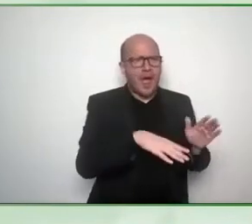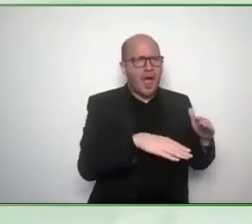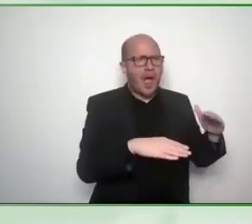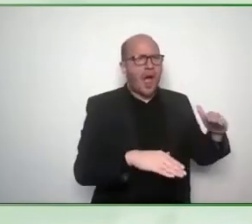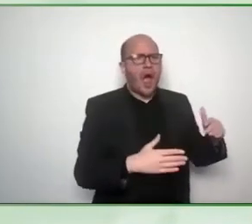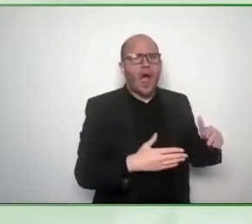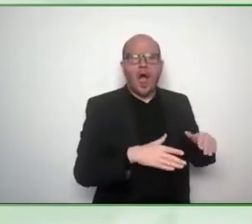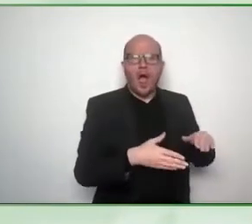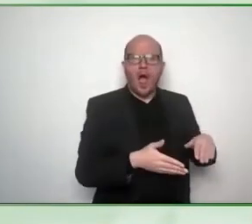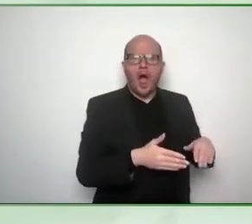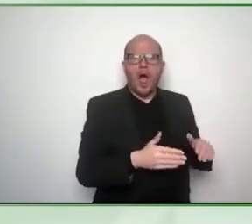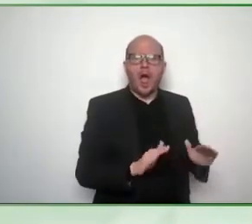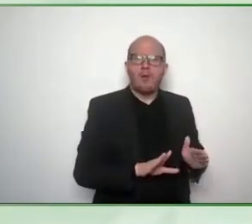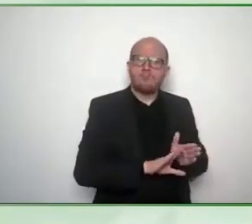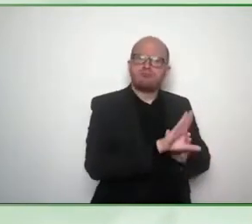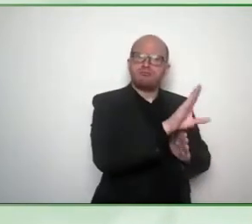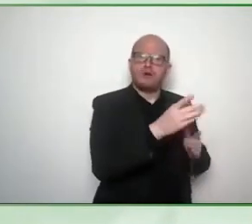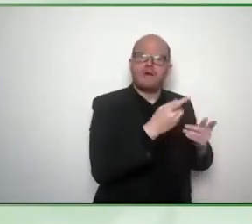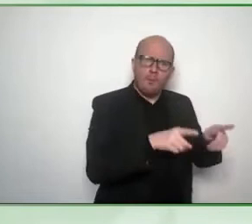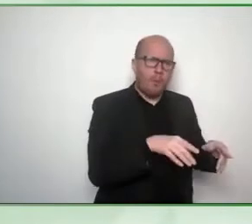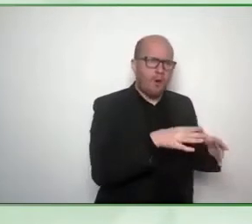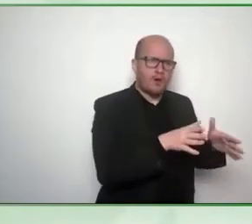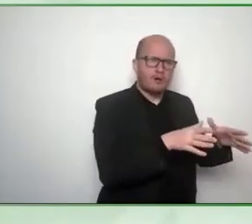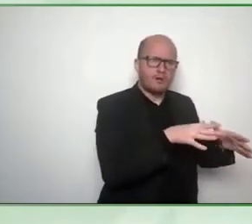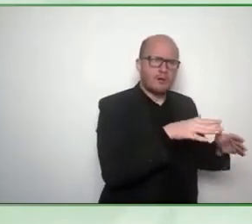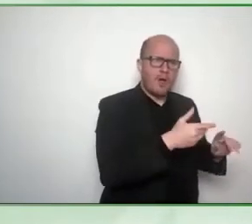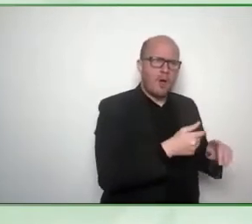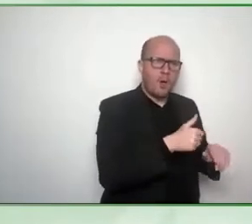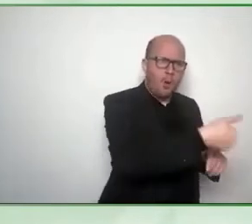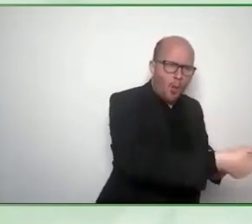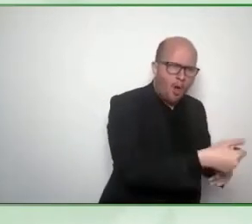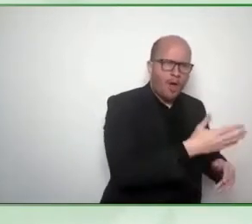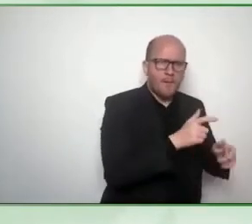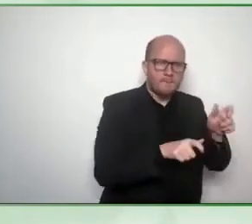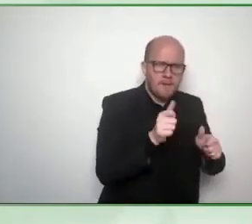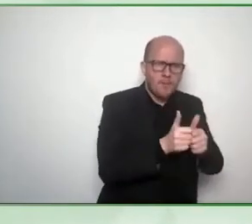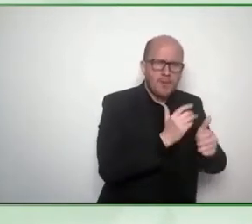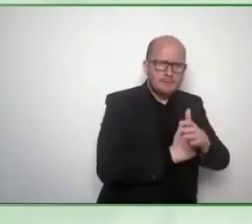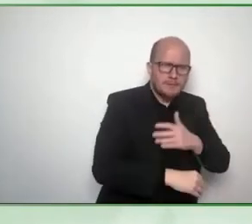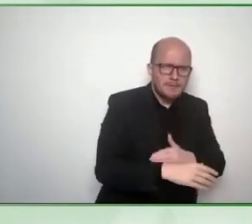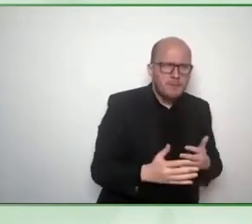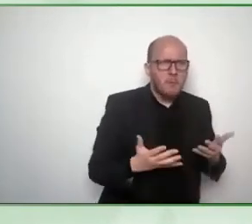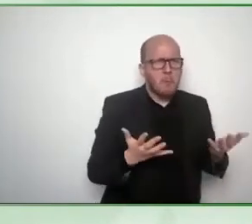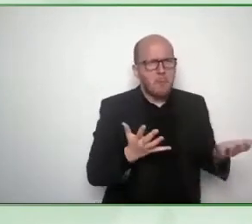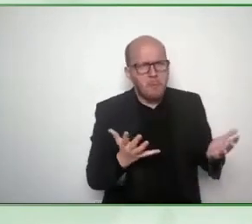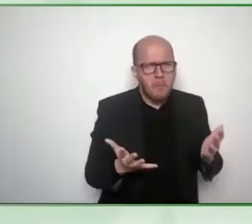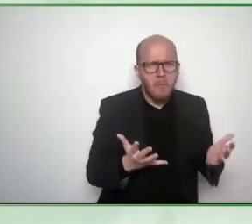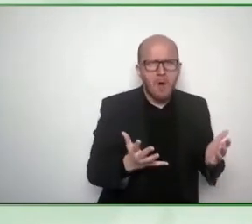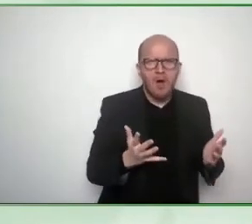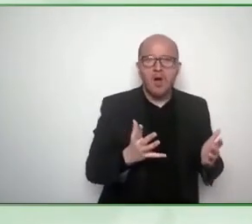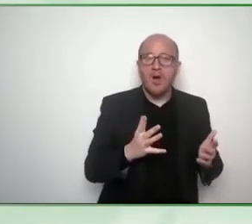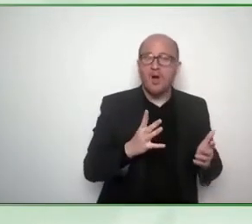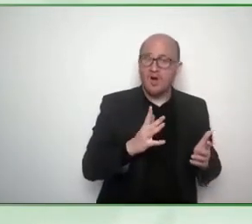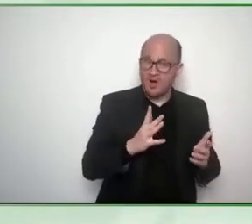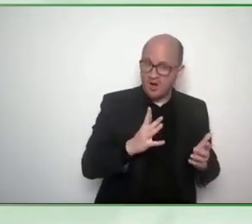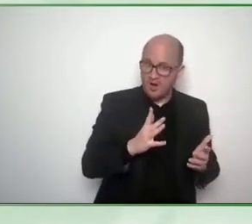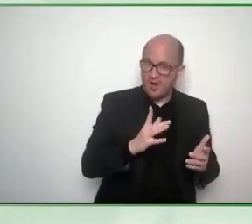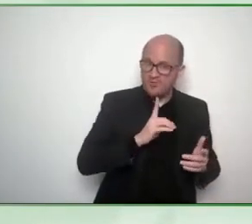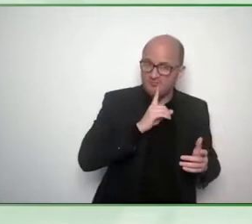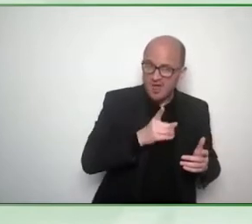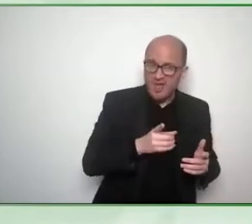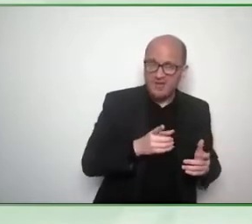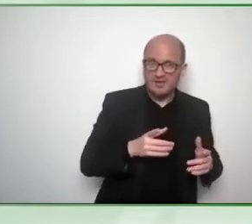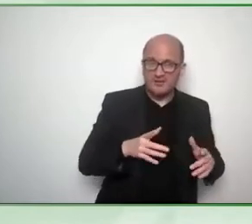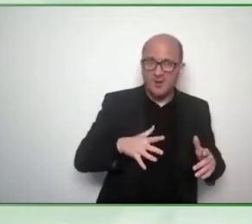ict solutions and with with the need to connect with the that um many of the technologies as it was said here many of the technologies